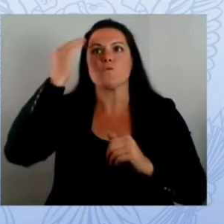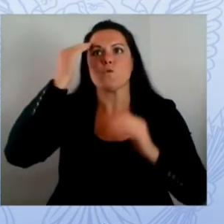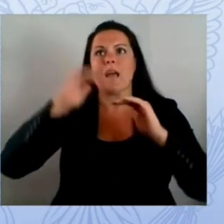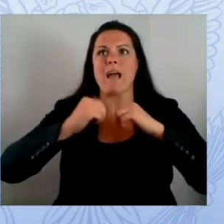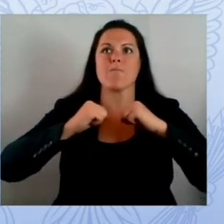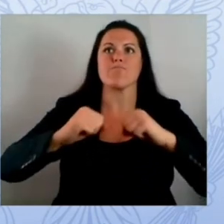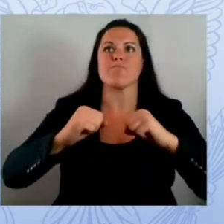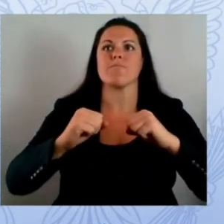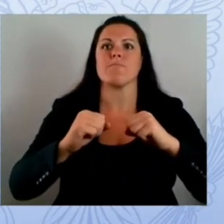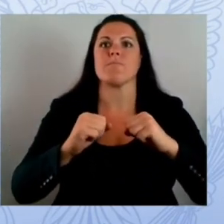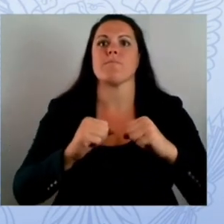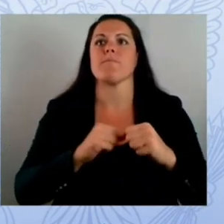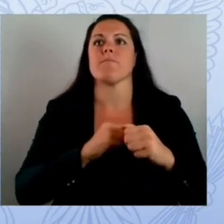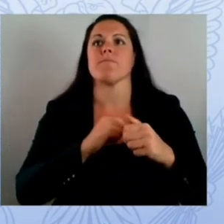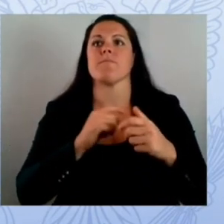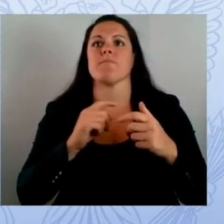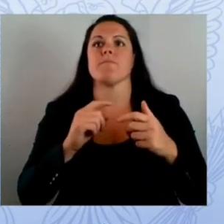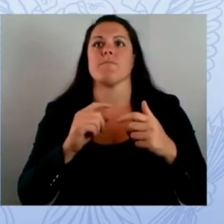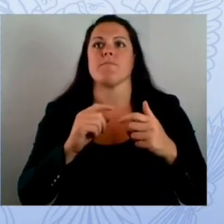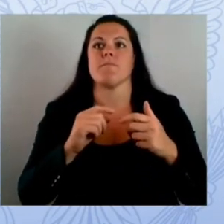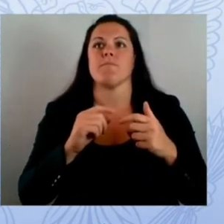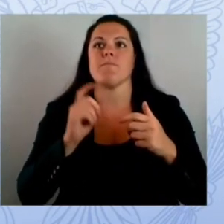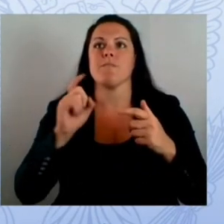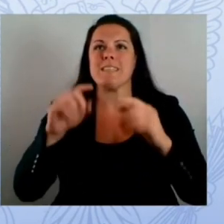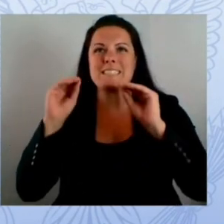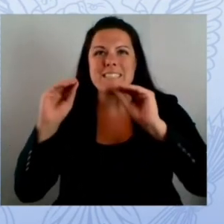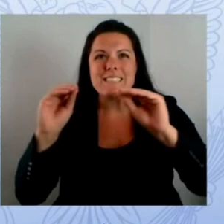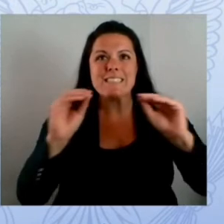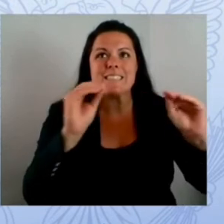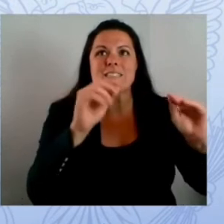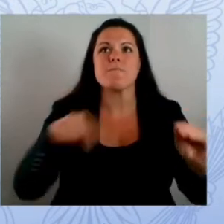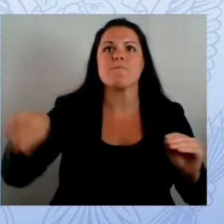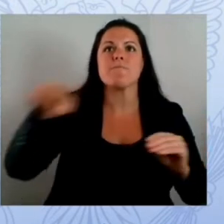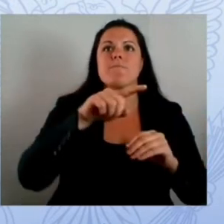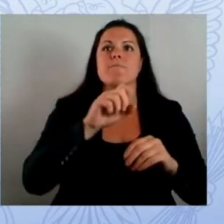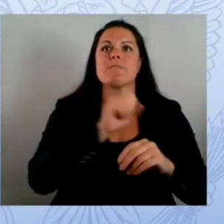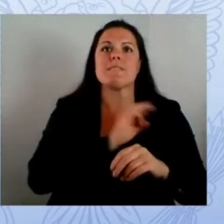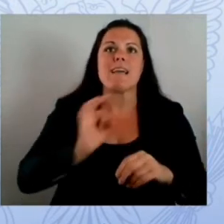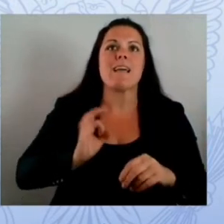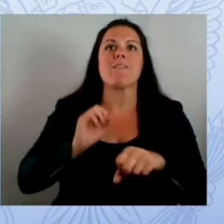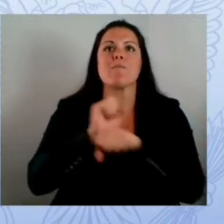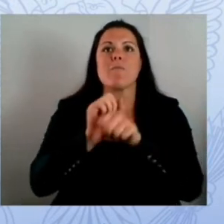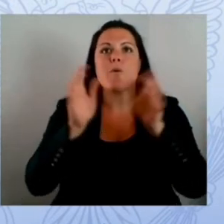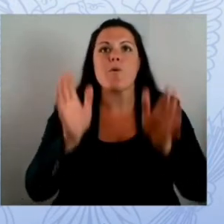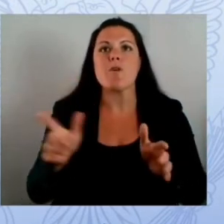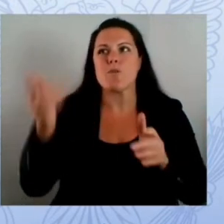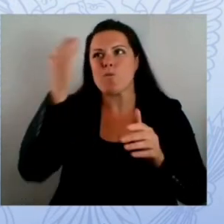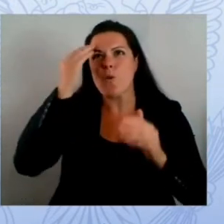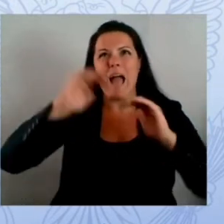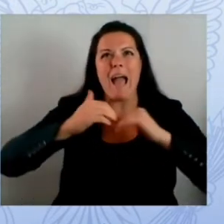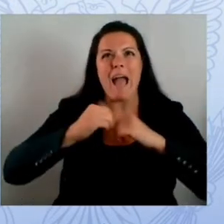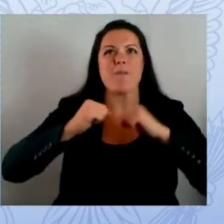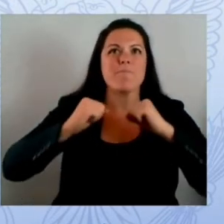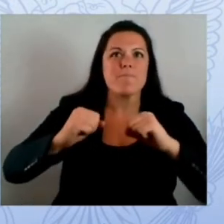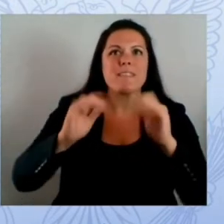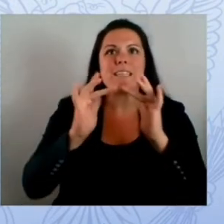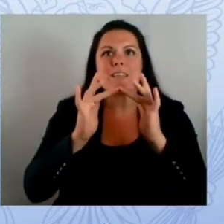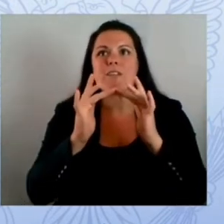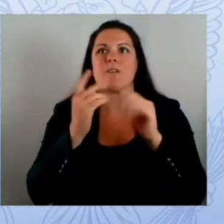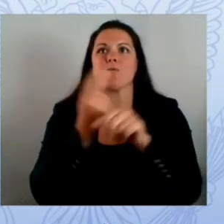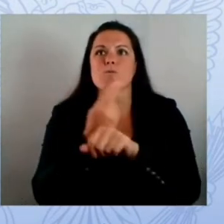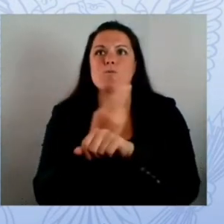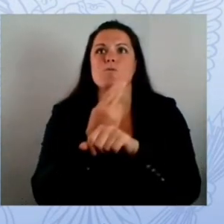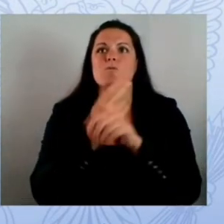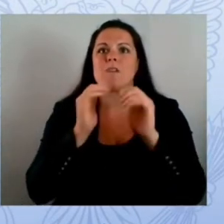retooling and reskilling of our own workforce on the basis of what we learned more often than not and that was our case